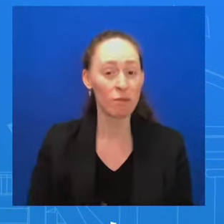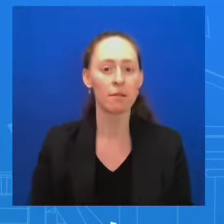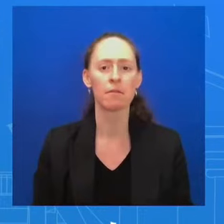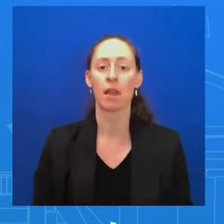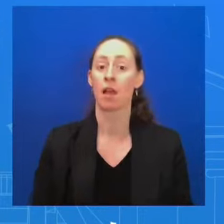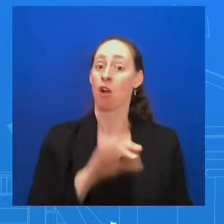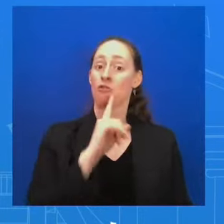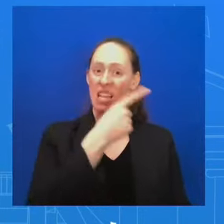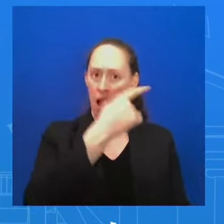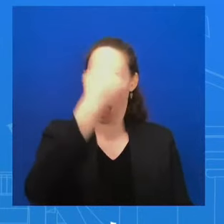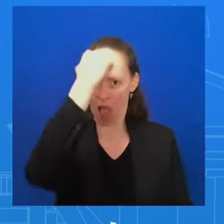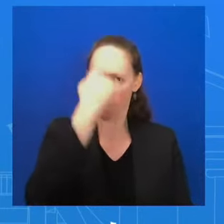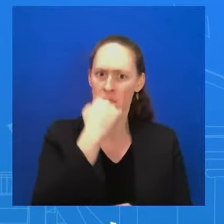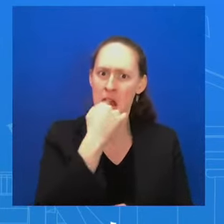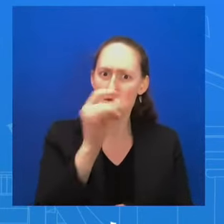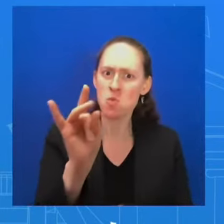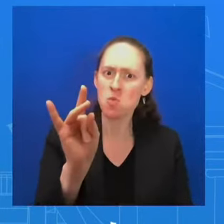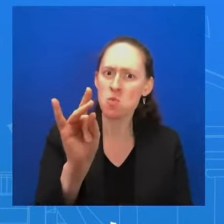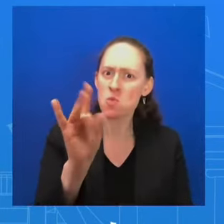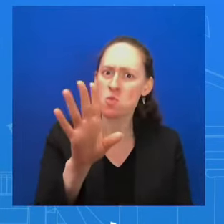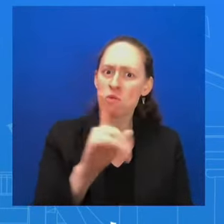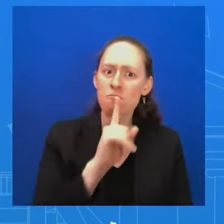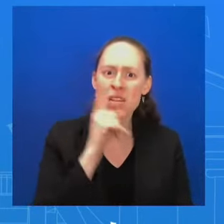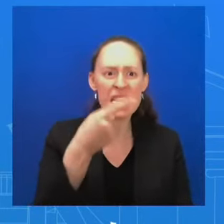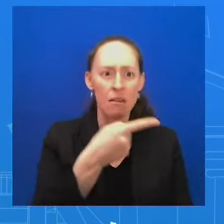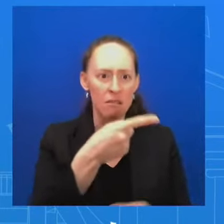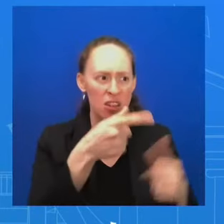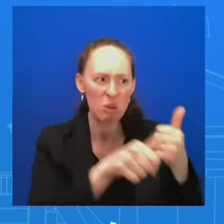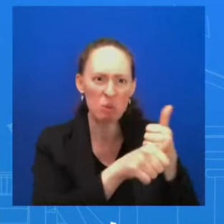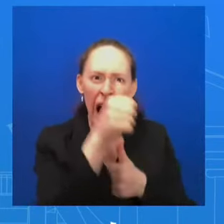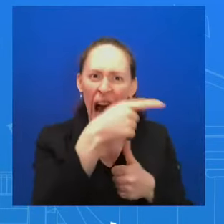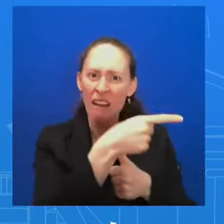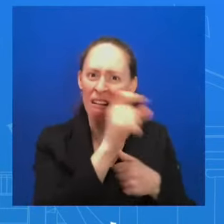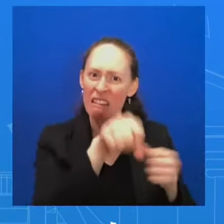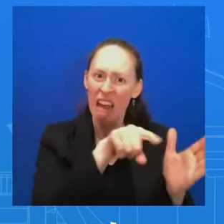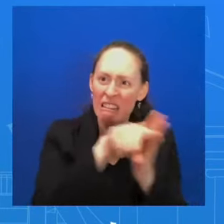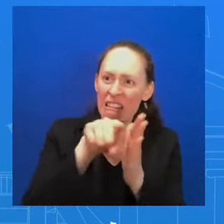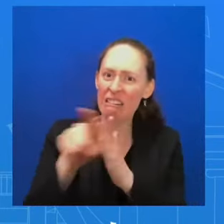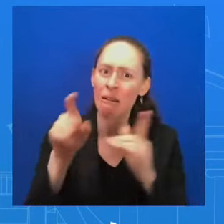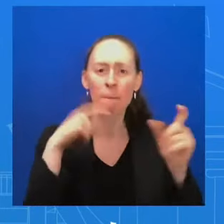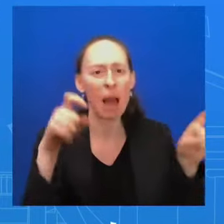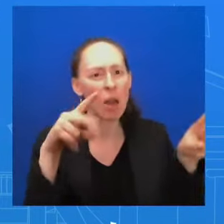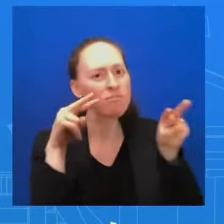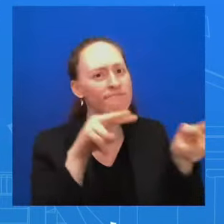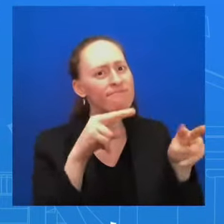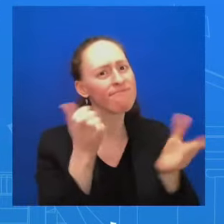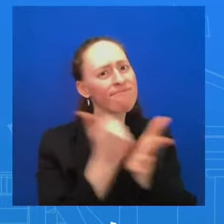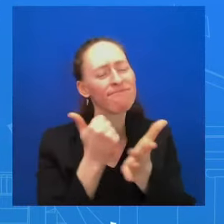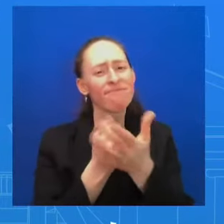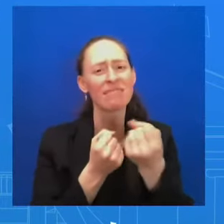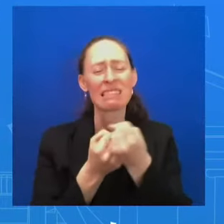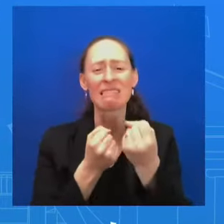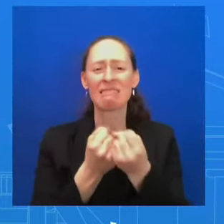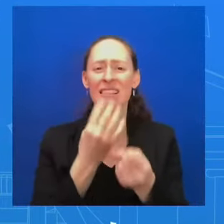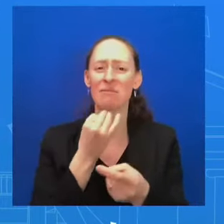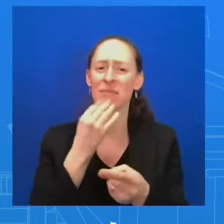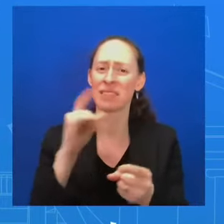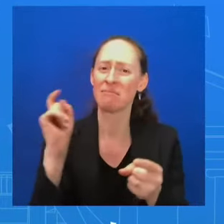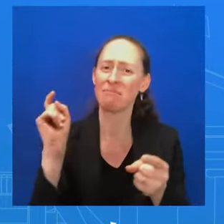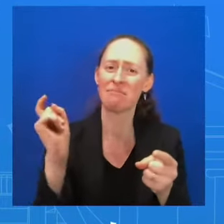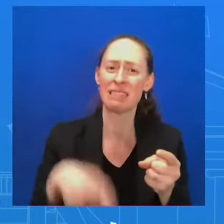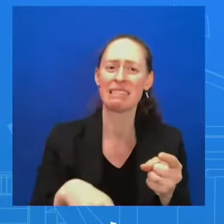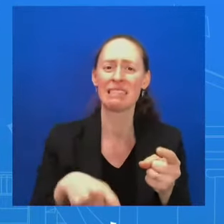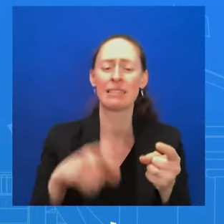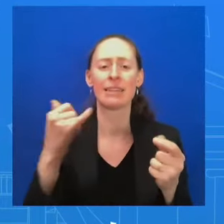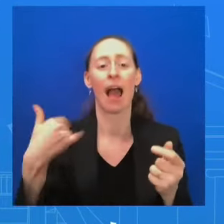the president made it clear again today that we support and we will continue to support, not just philosophically but tangibly, Israel's